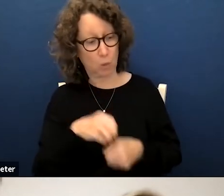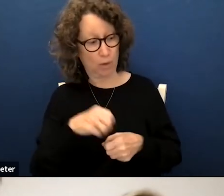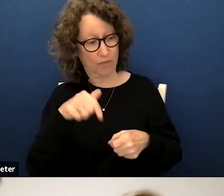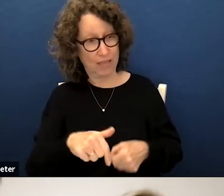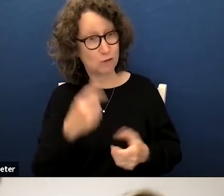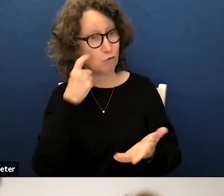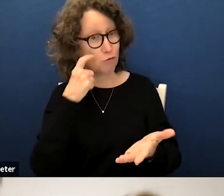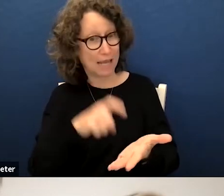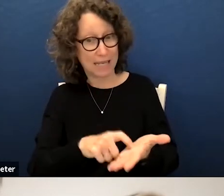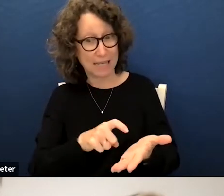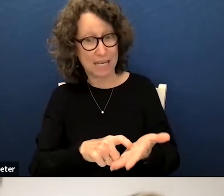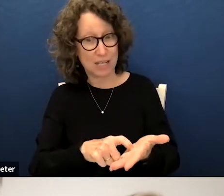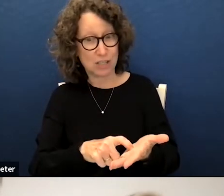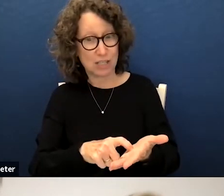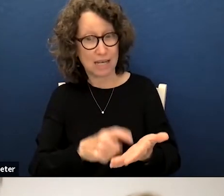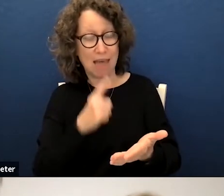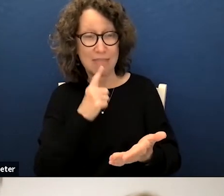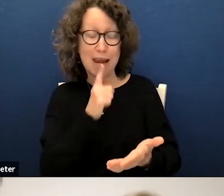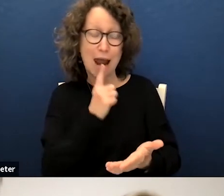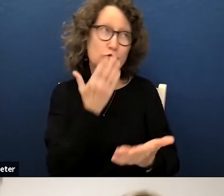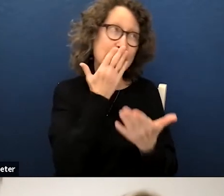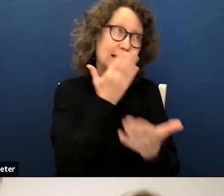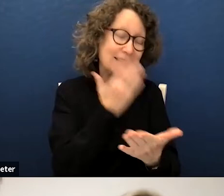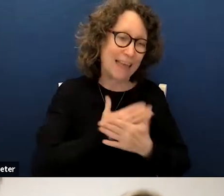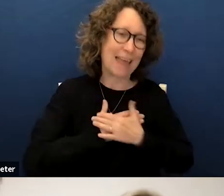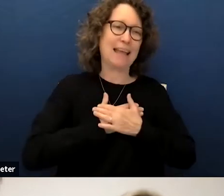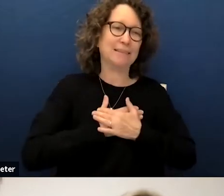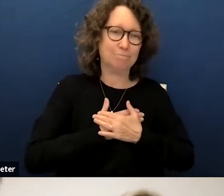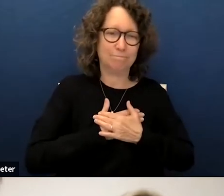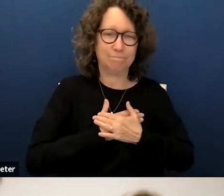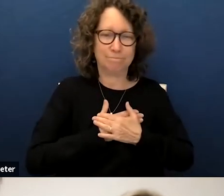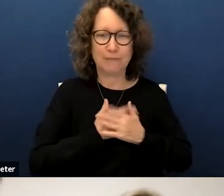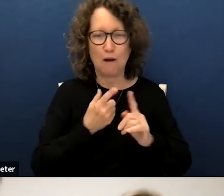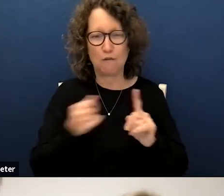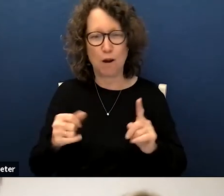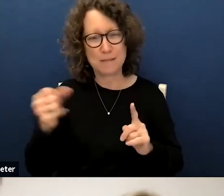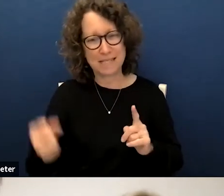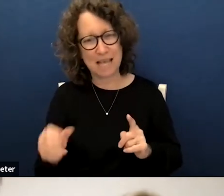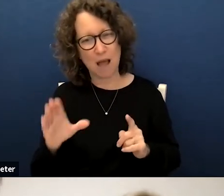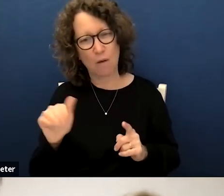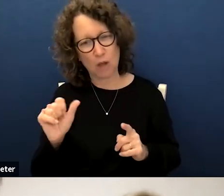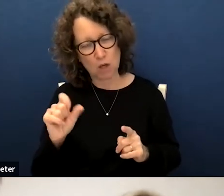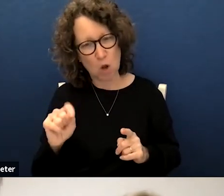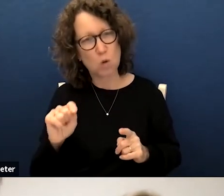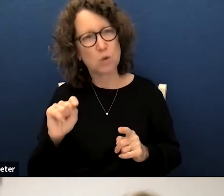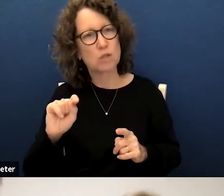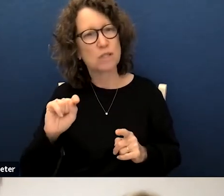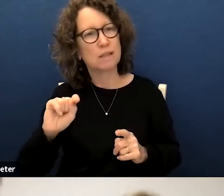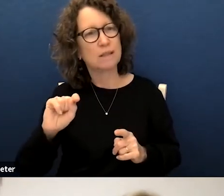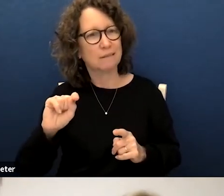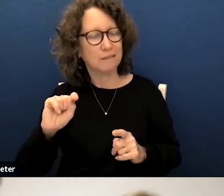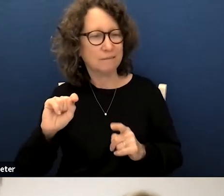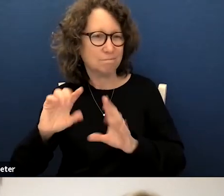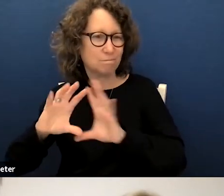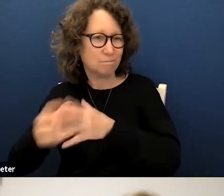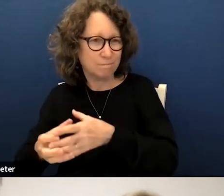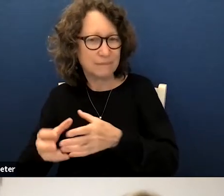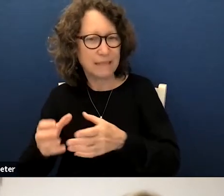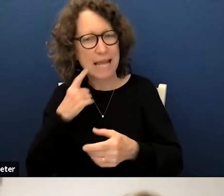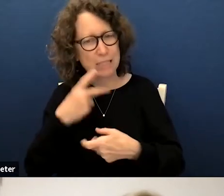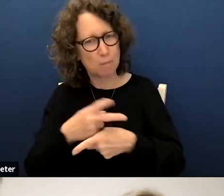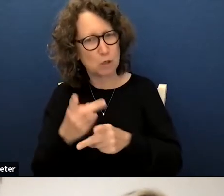recognition which i truly am thankful for from the south coast chamber of commerce that it is like the producer of a